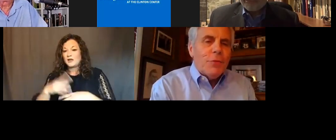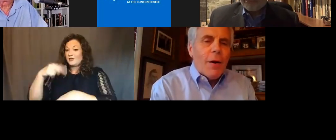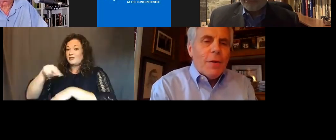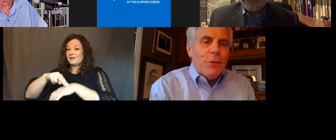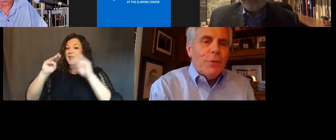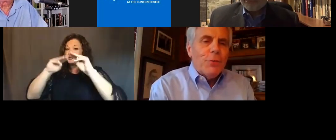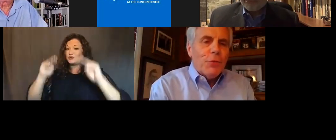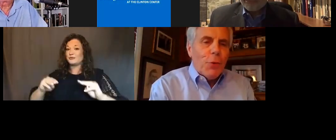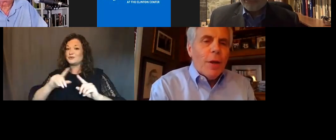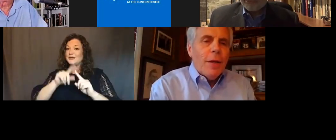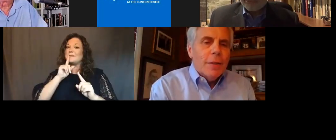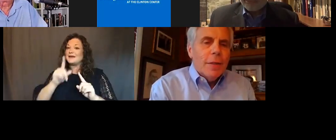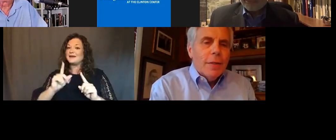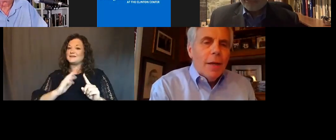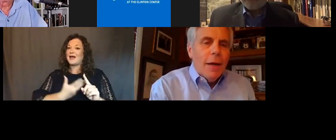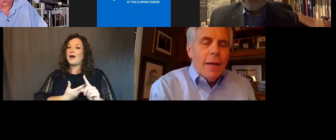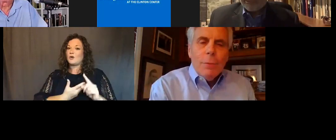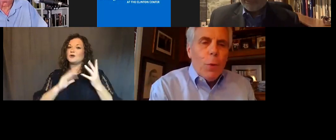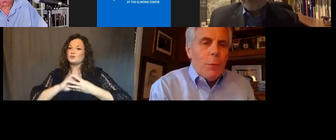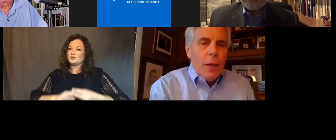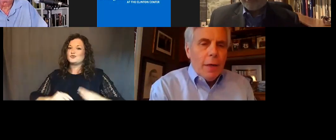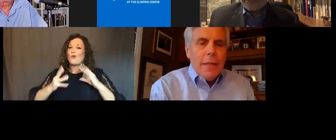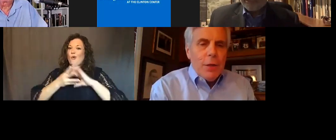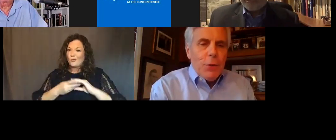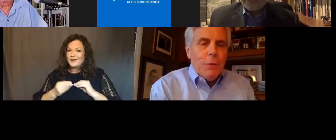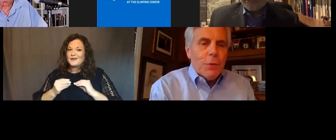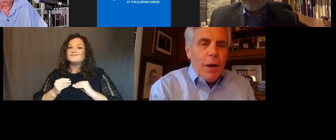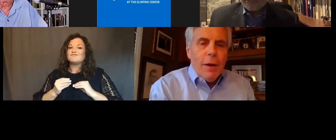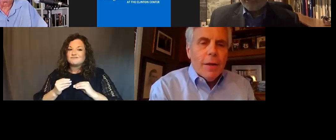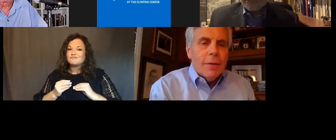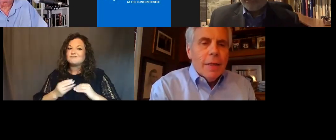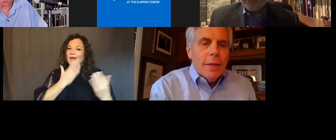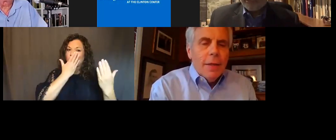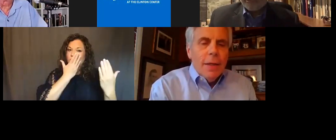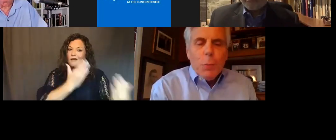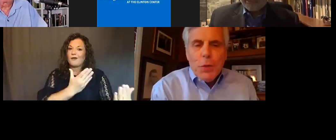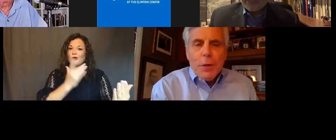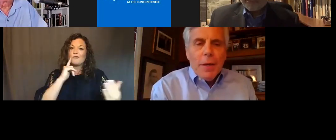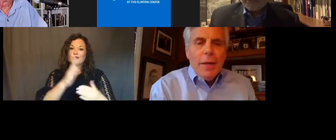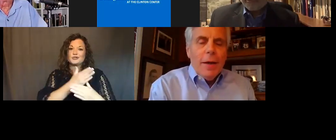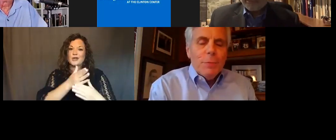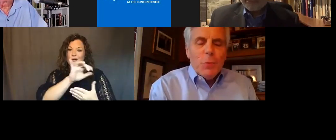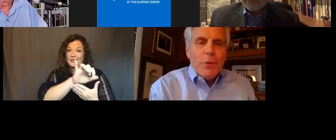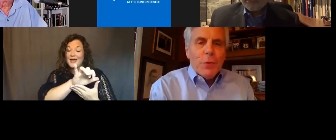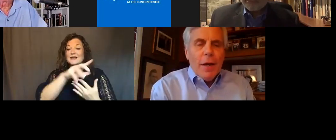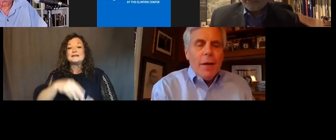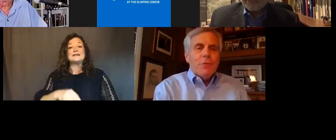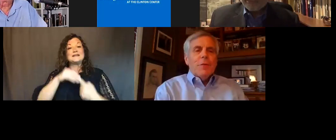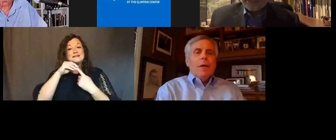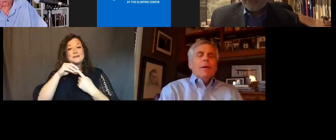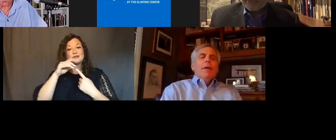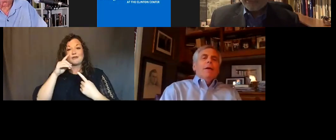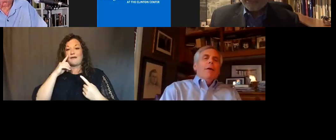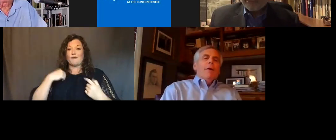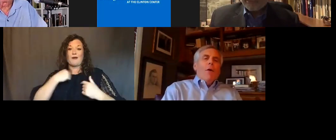is our nation's story. And we really thank you for sharing it. it's particularly special to